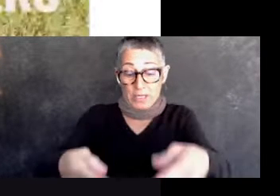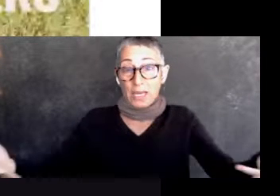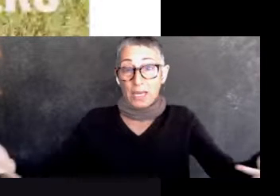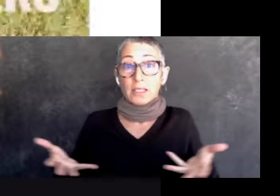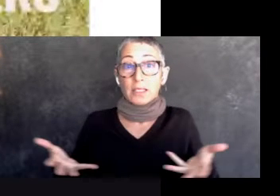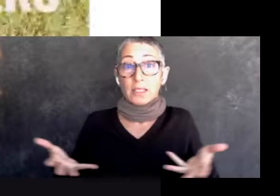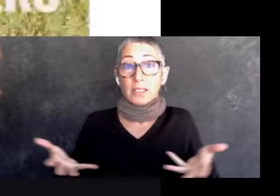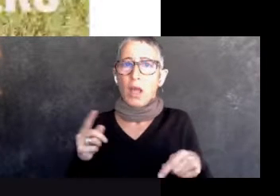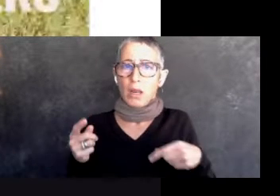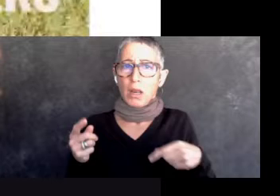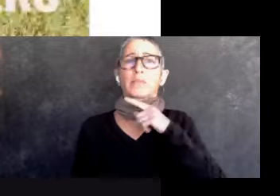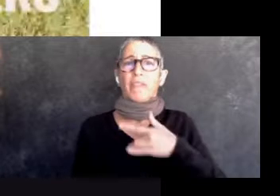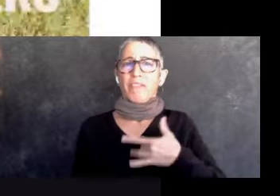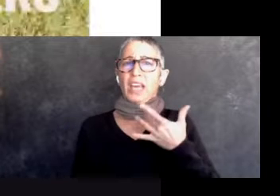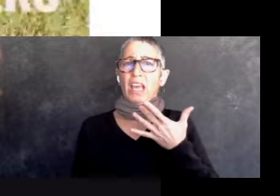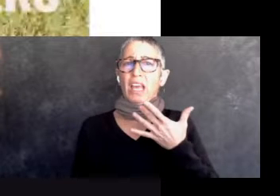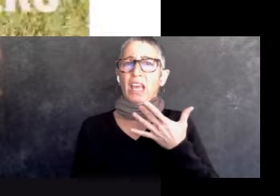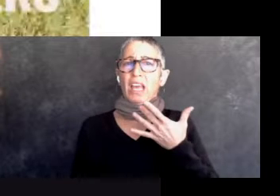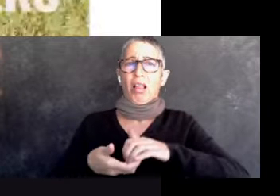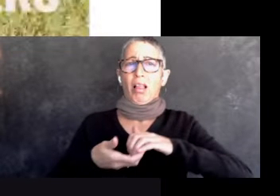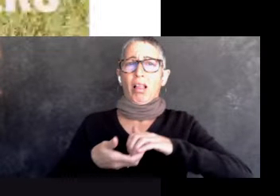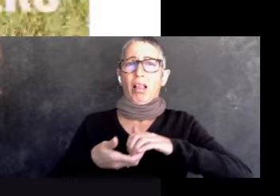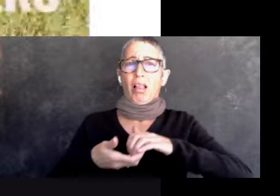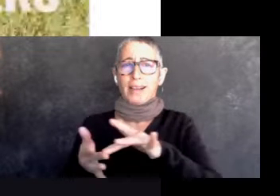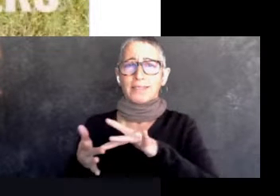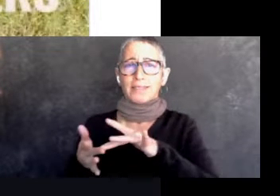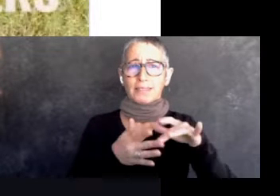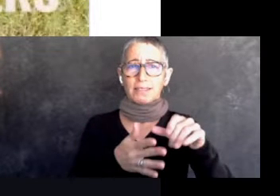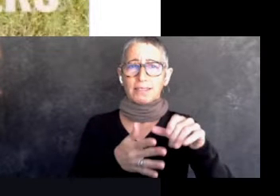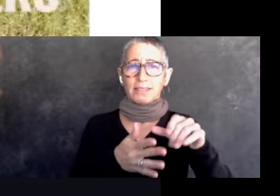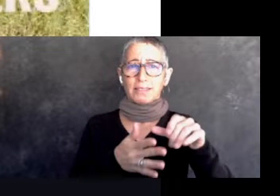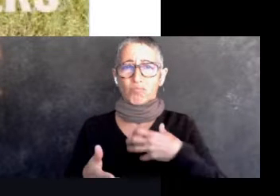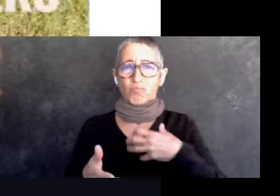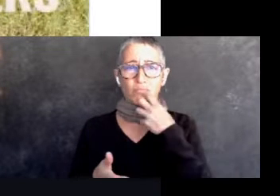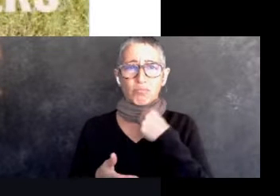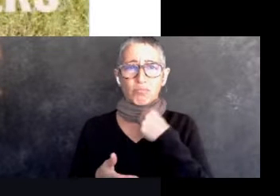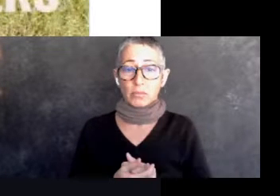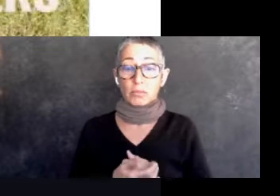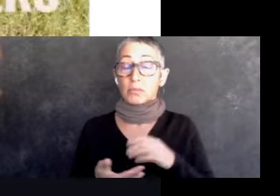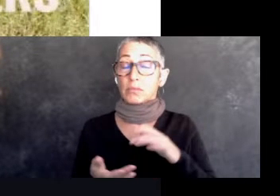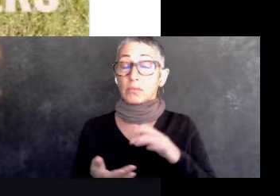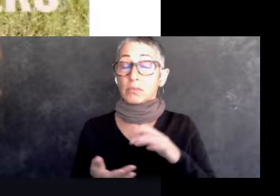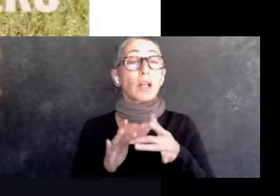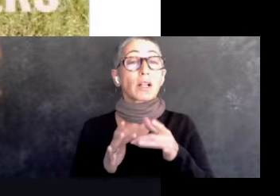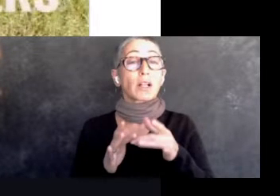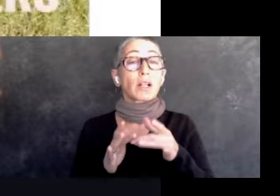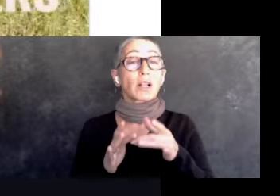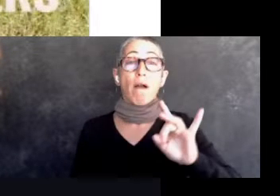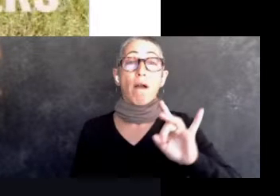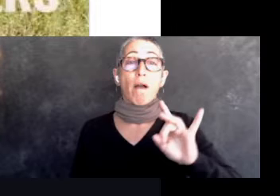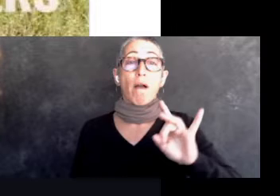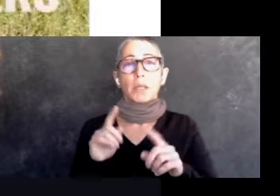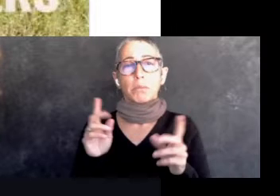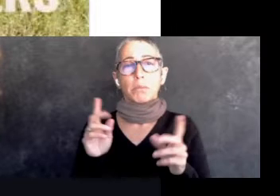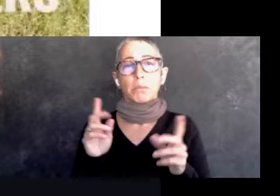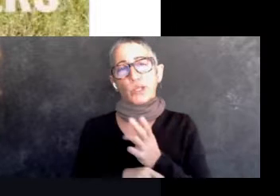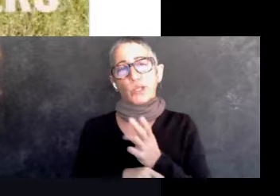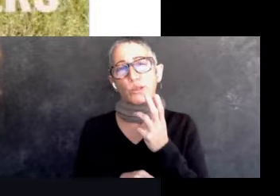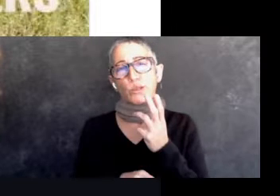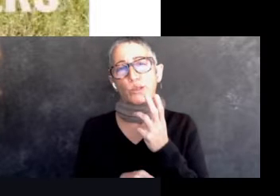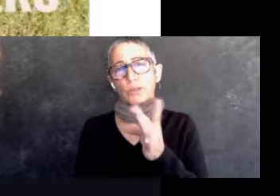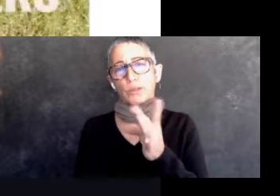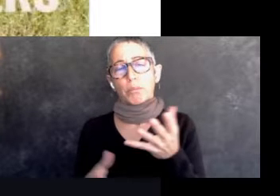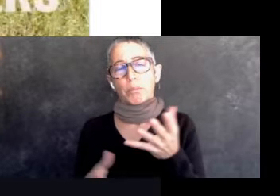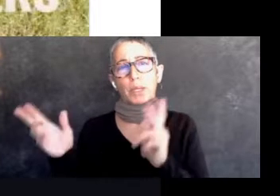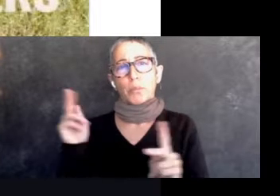And I keep telling people that the internet is not a horrible tool. It's just used horribly because people can hide behind a screen